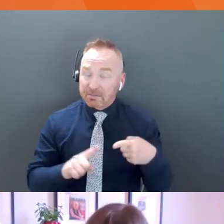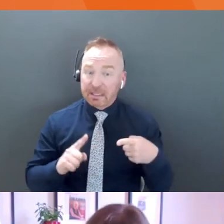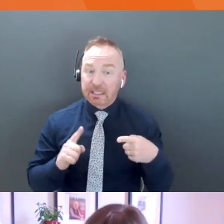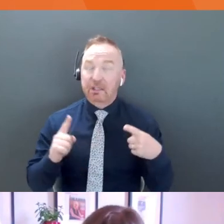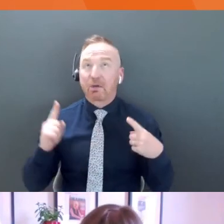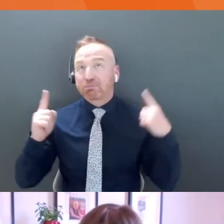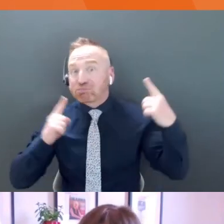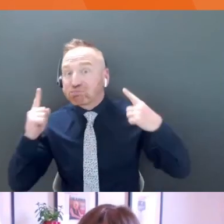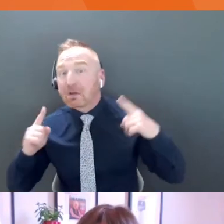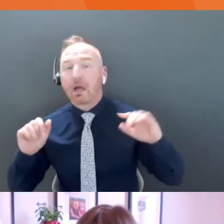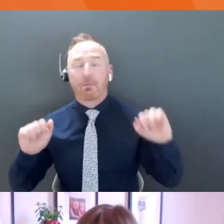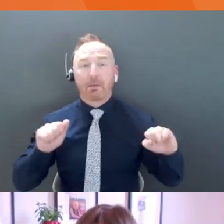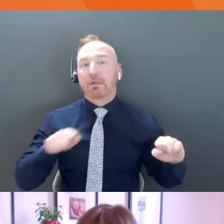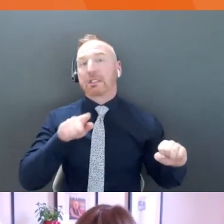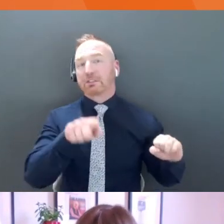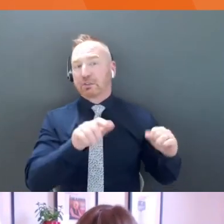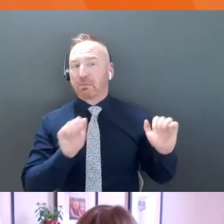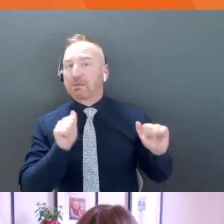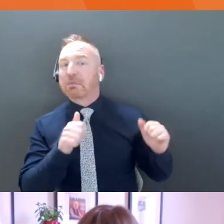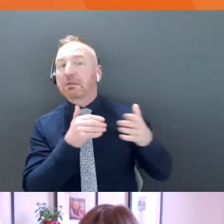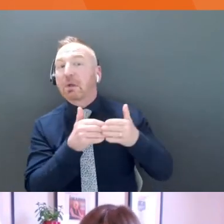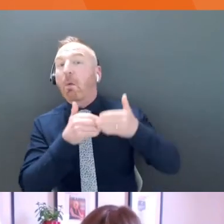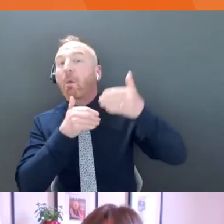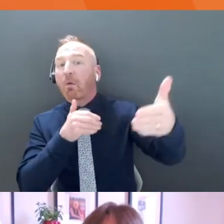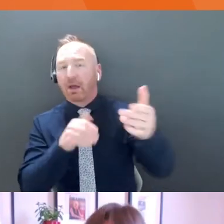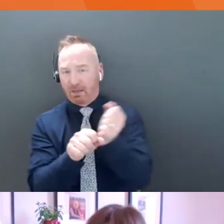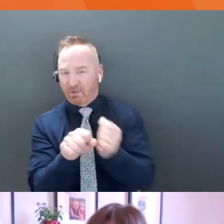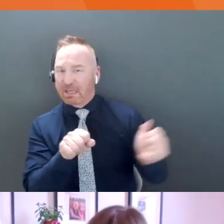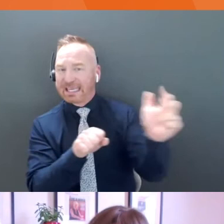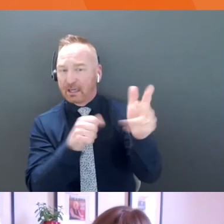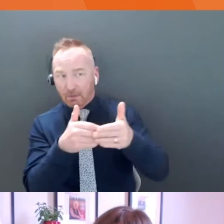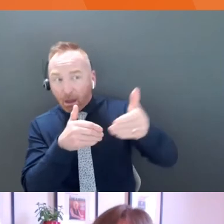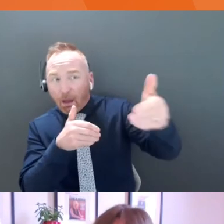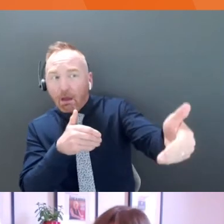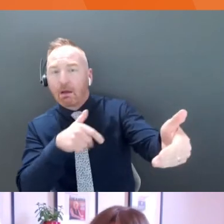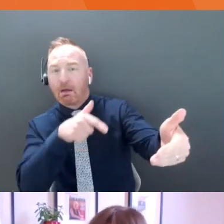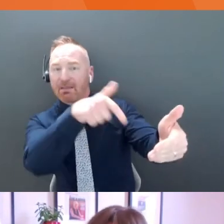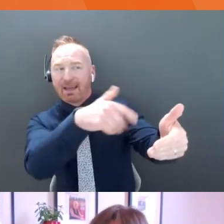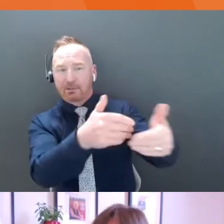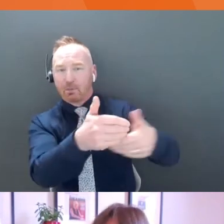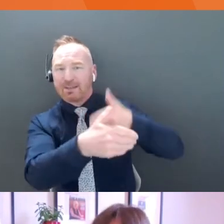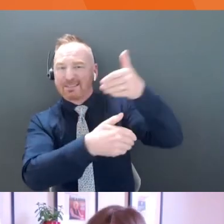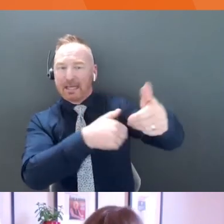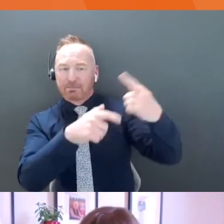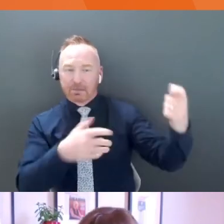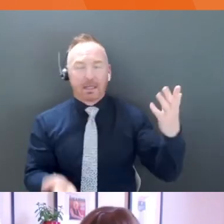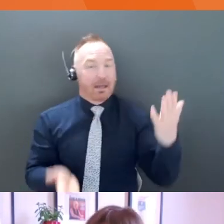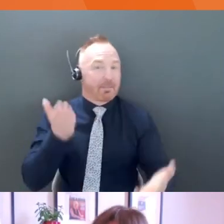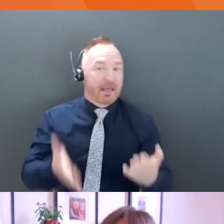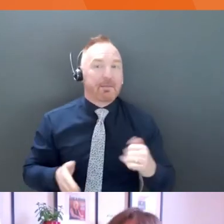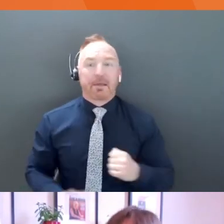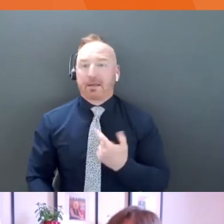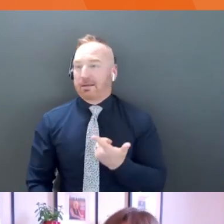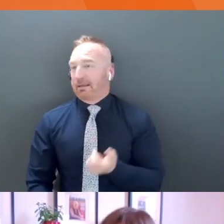this, this will be coming along over the next three years, which will take us to that next level. Maybe you have to be bilingual. Maybe you're adding in new